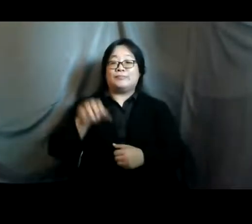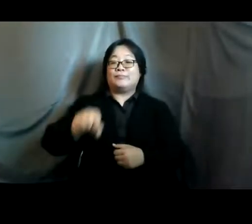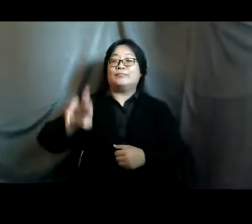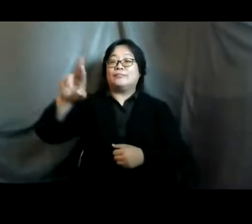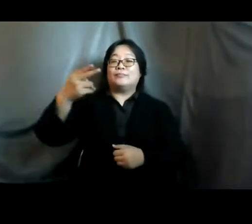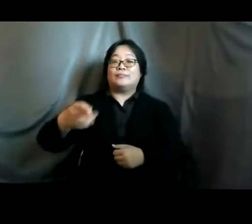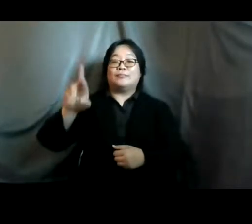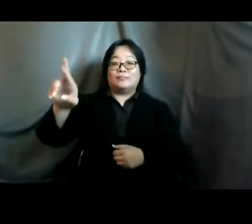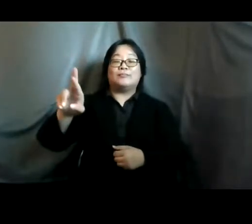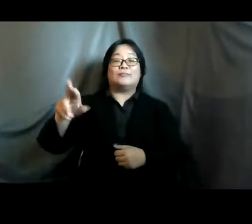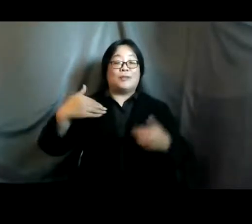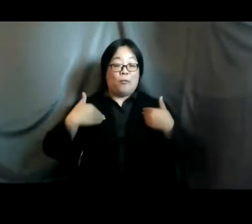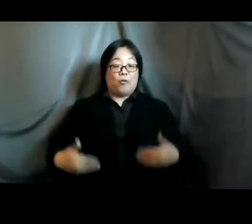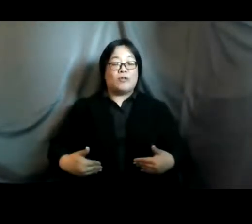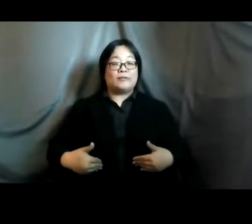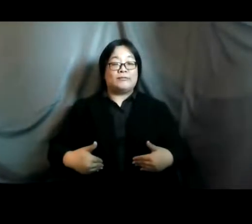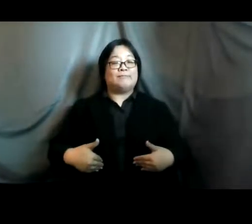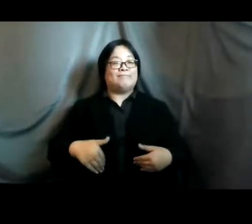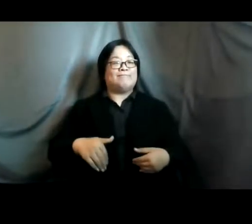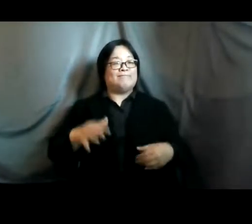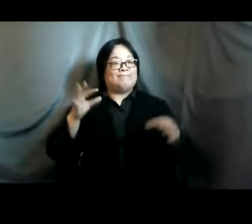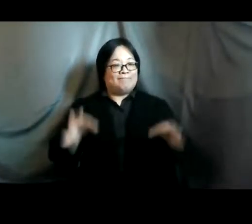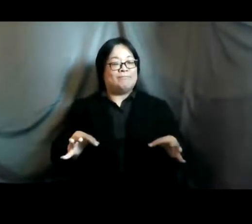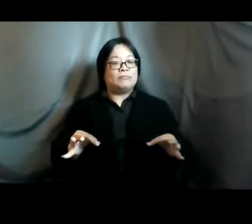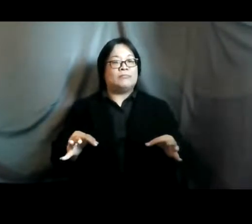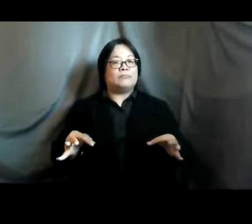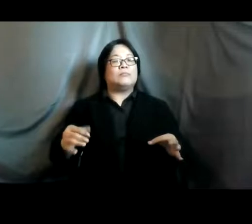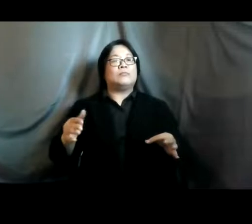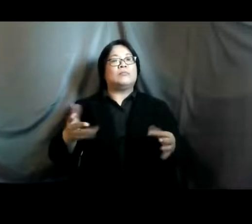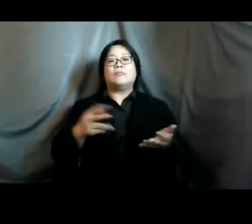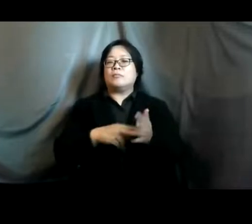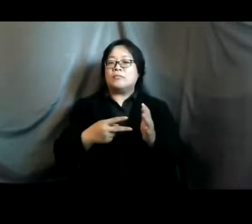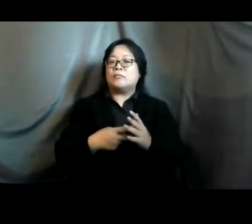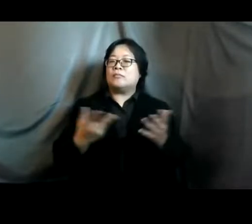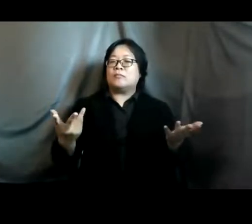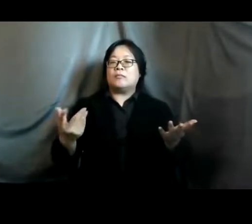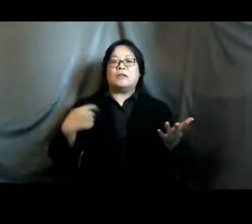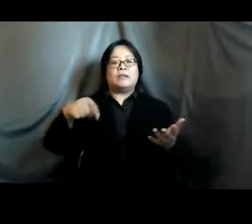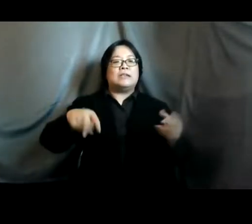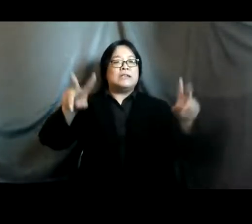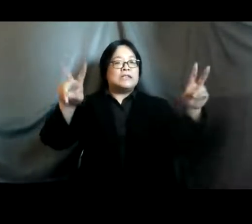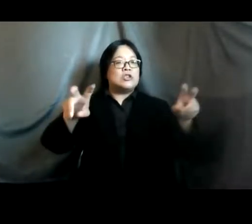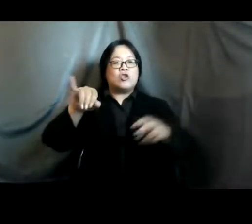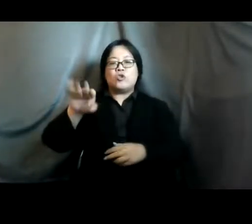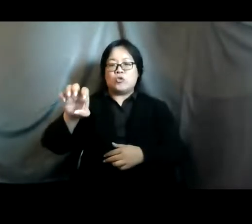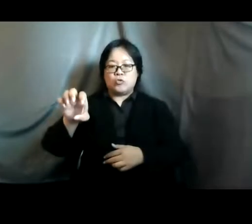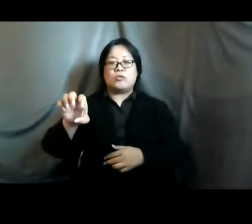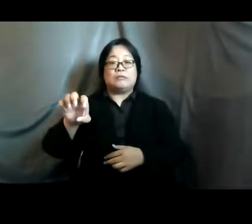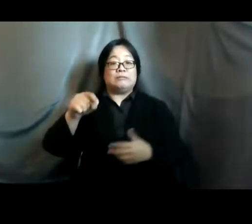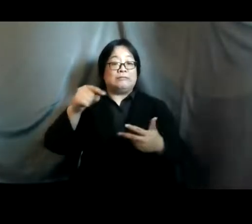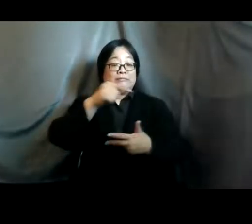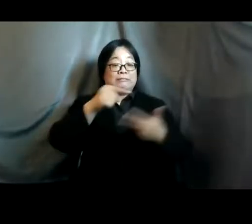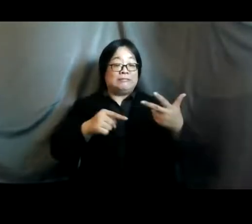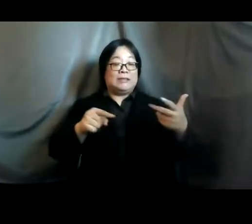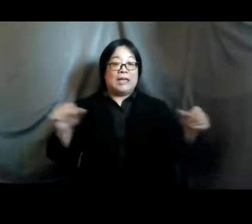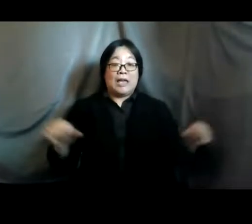autonomy it's really important for us to really look um at this uh issue and look and that is why those three action areas